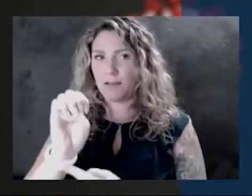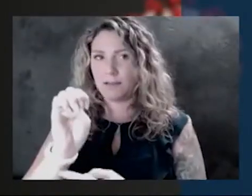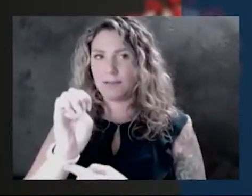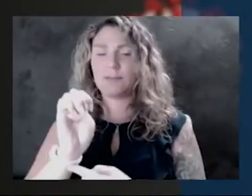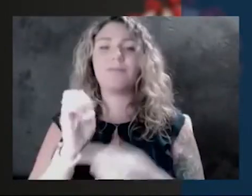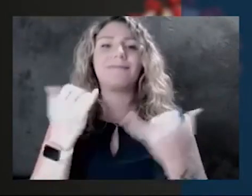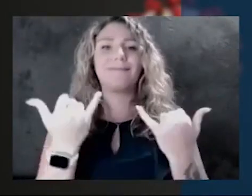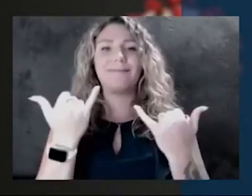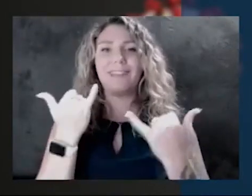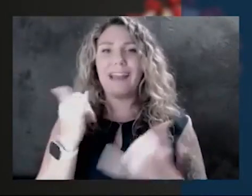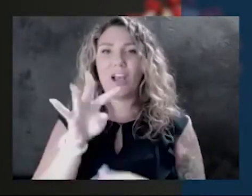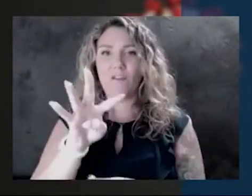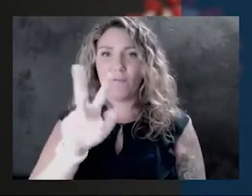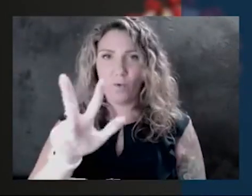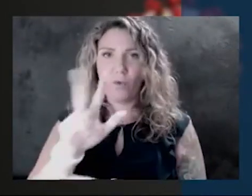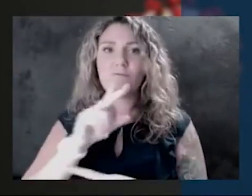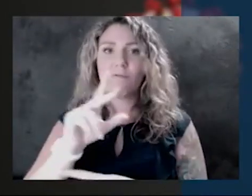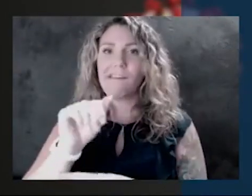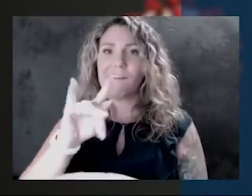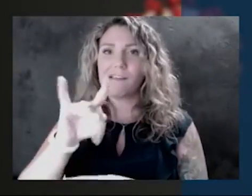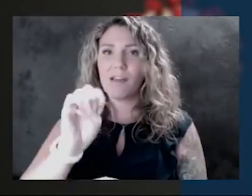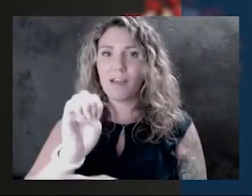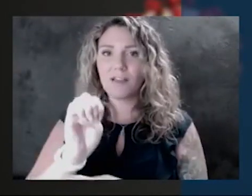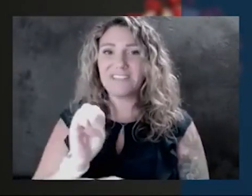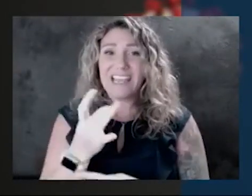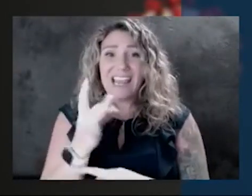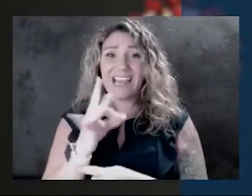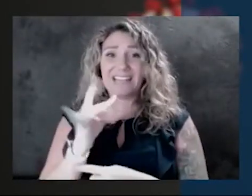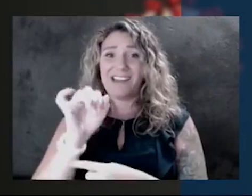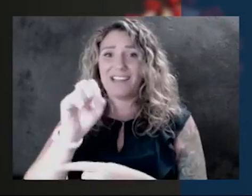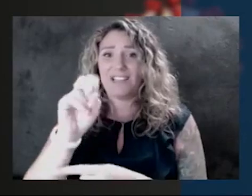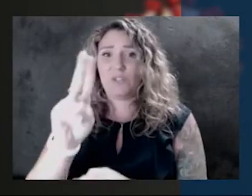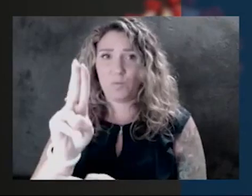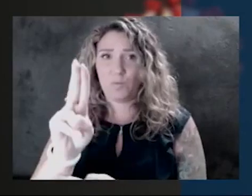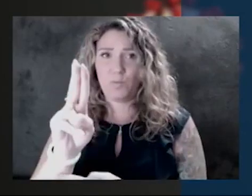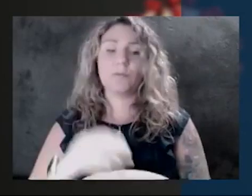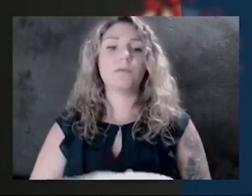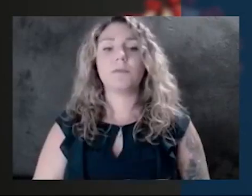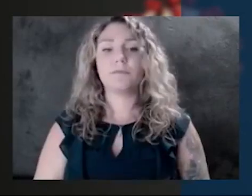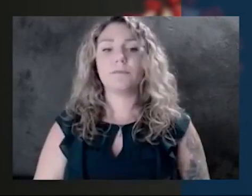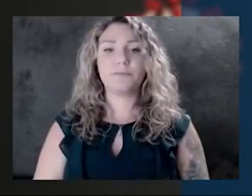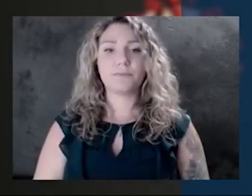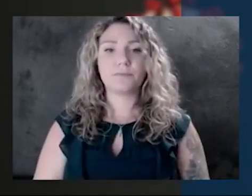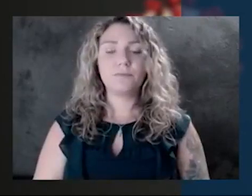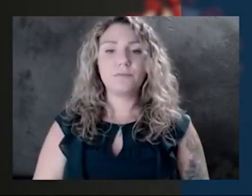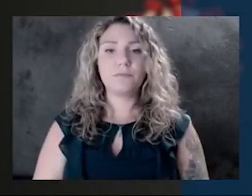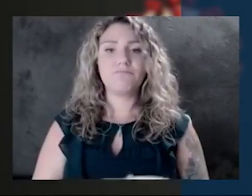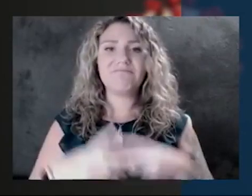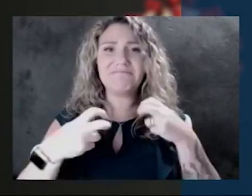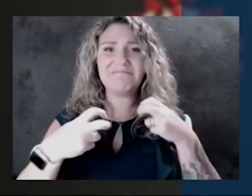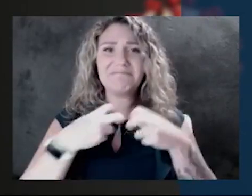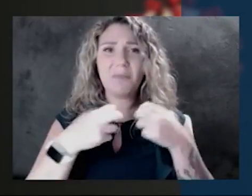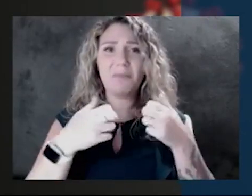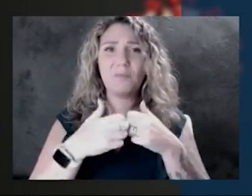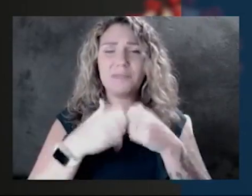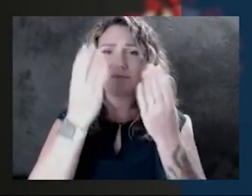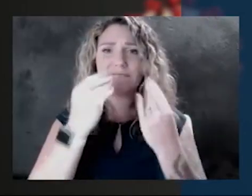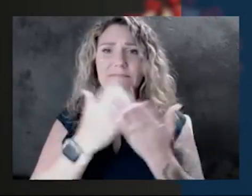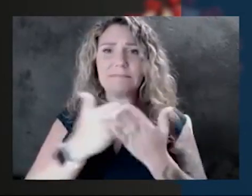infections with 18 ICU patients. There was a problem with the data collection today and the